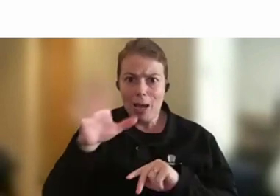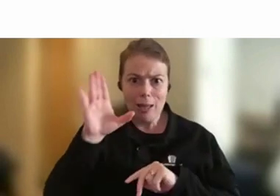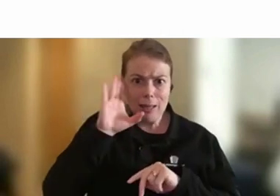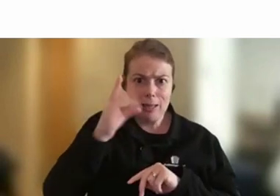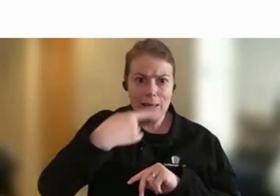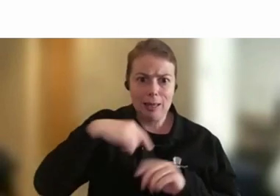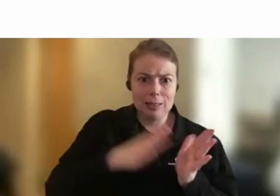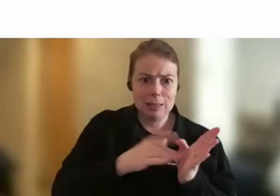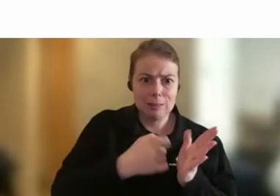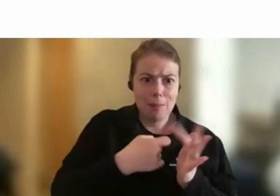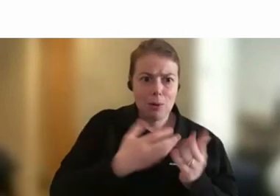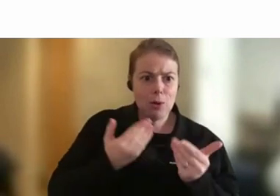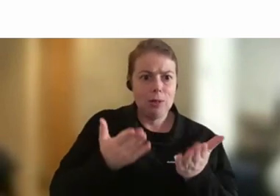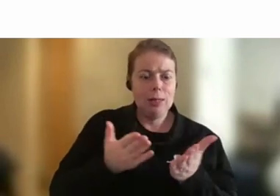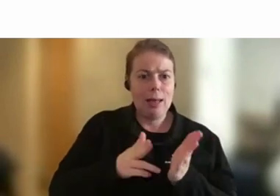Nat keep going.